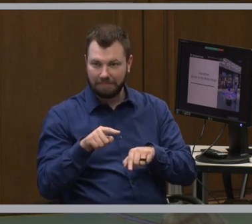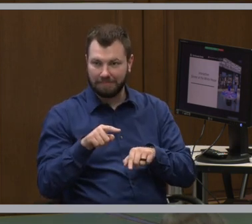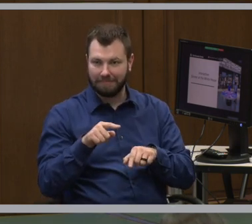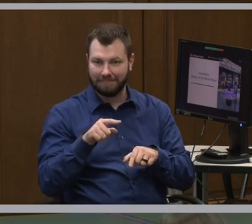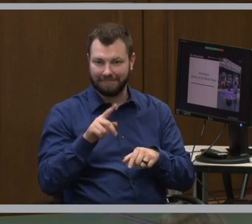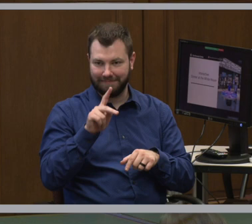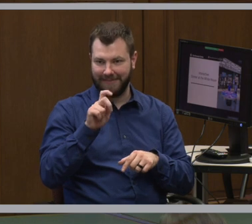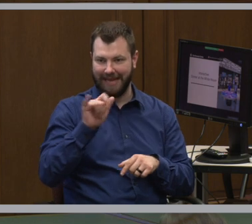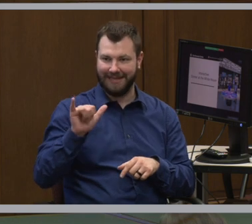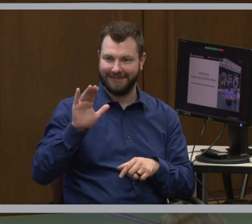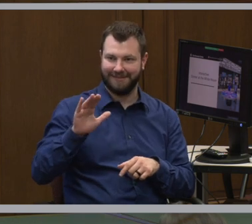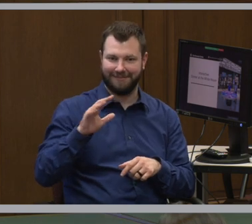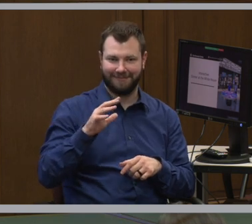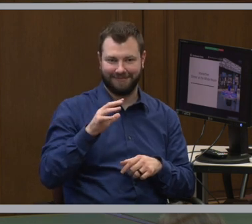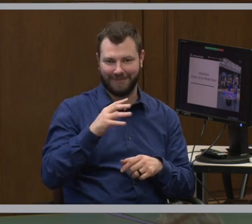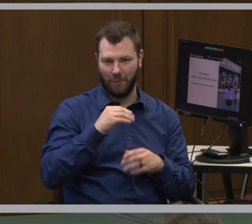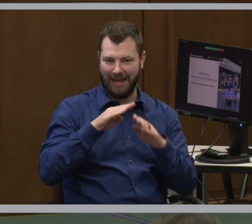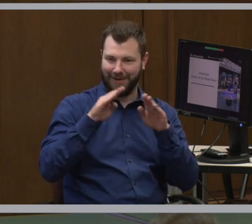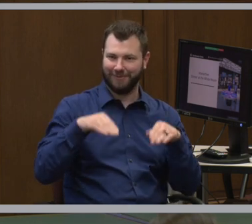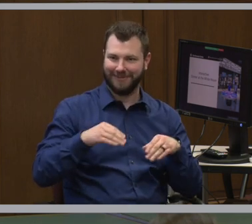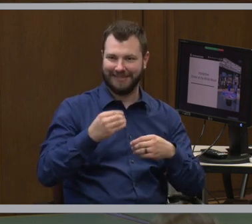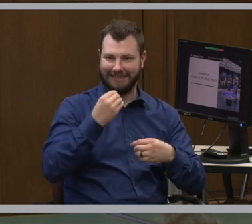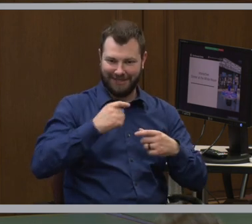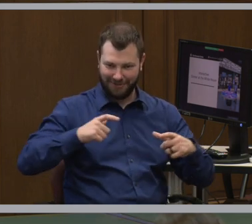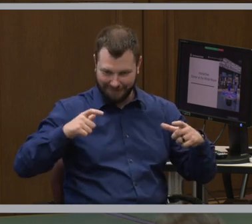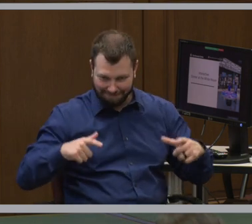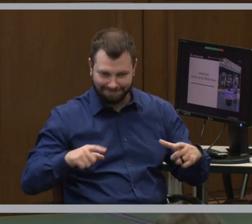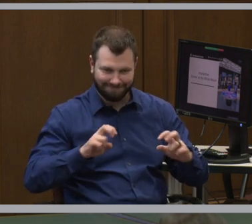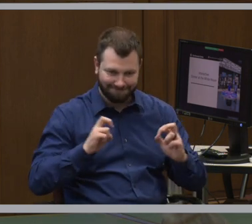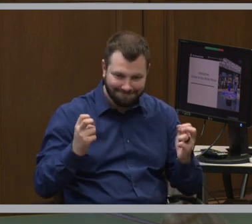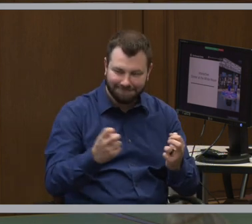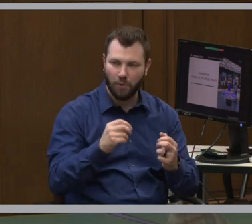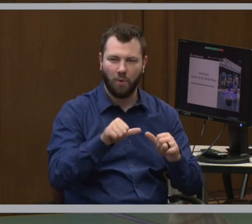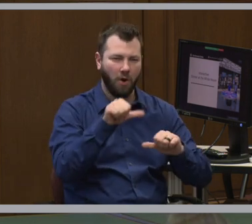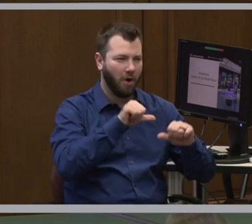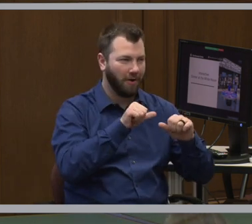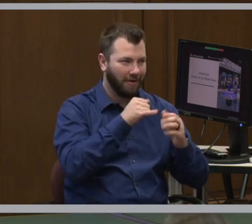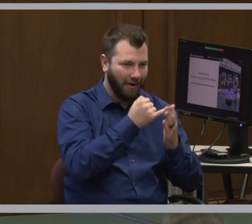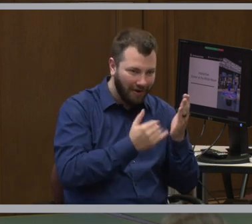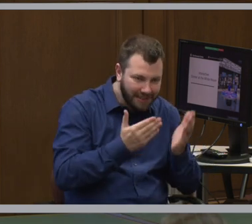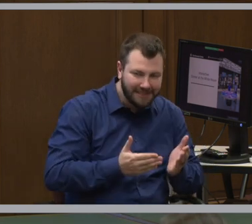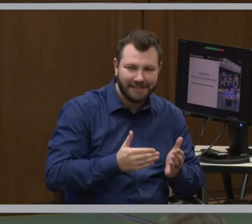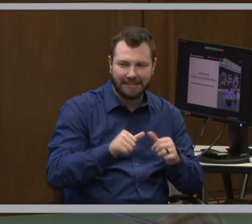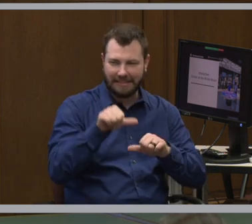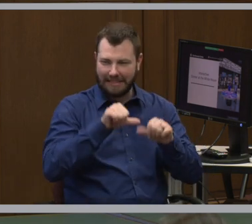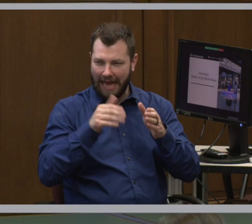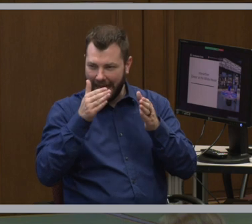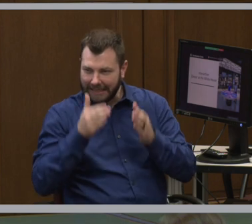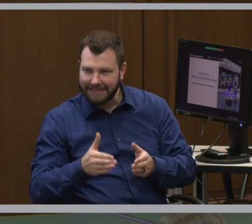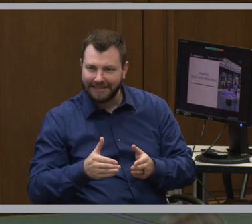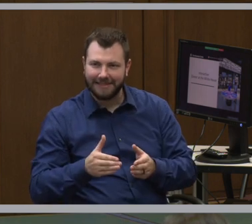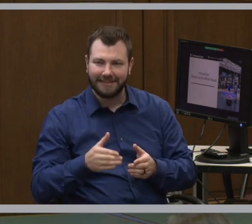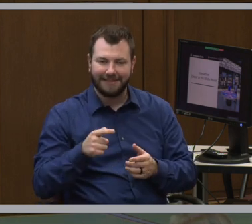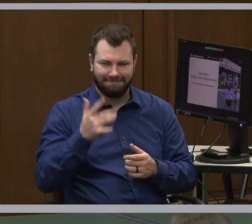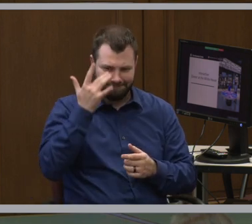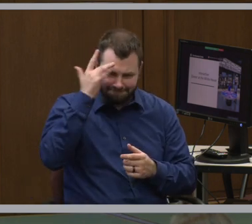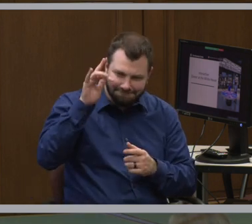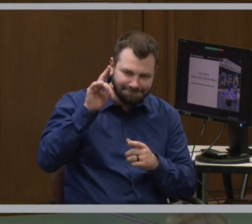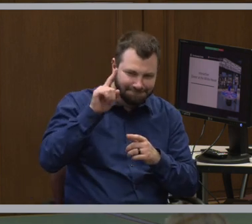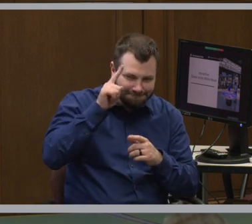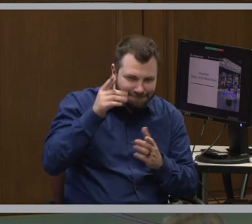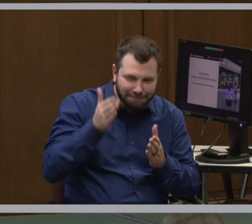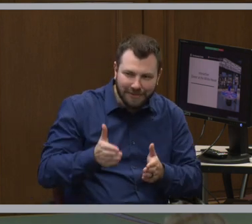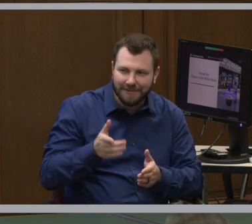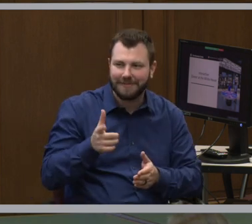White House dinners. So artists, scientists, big thinkers of the day. And then they tried to think,